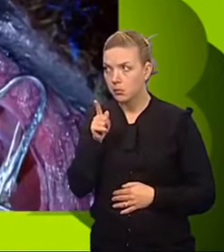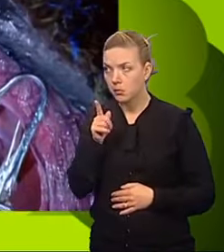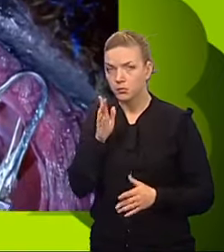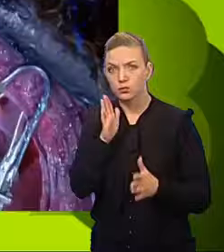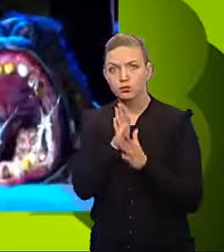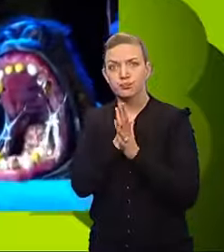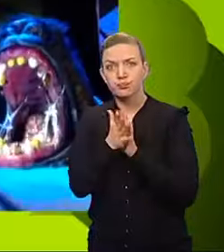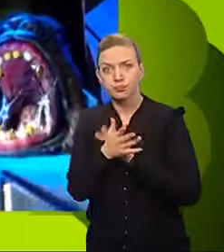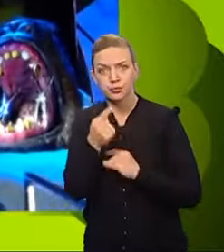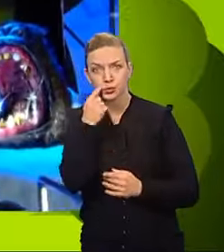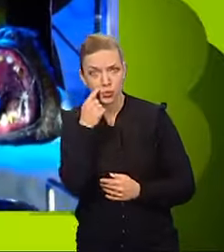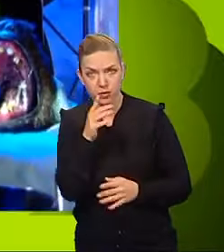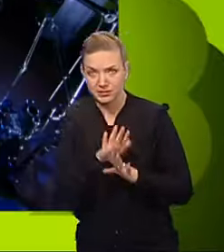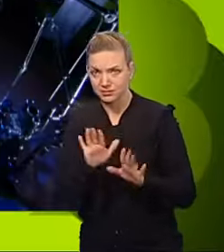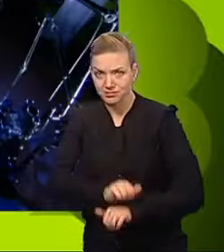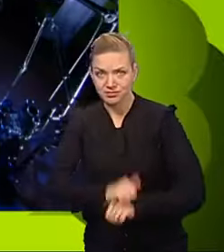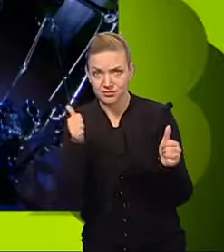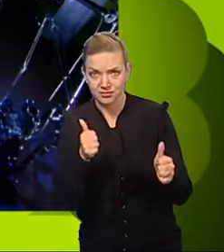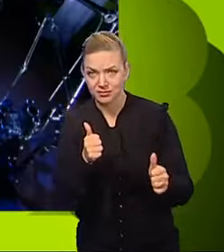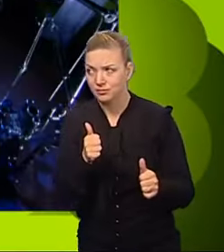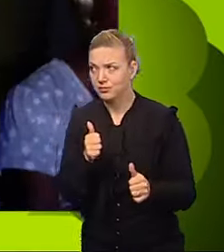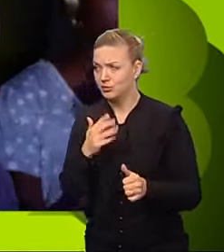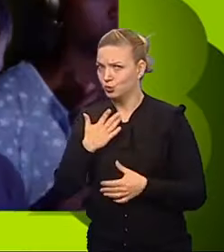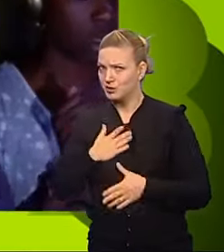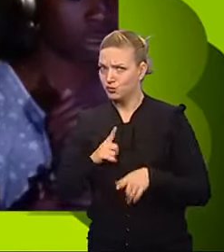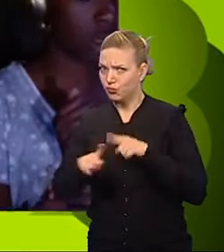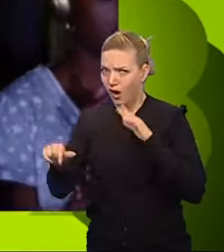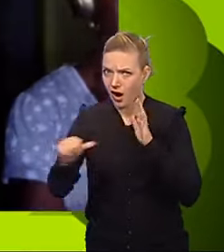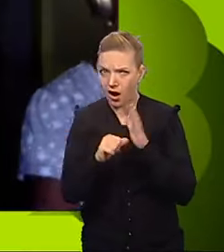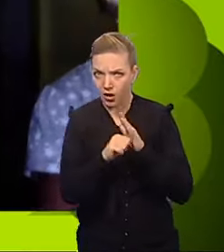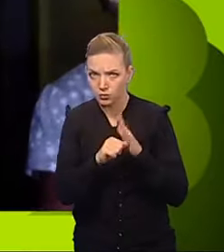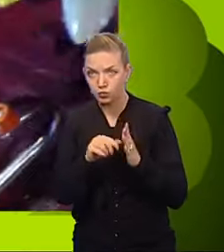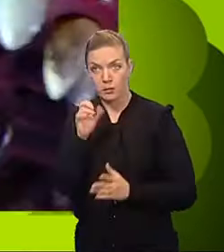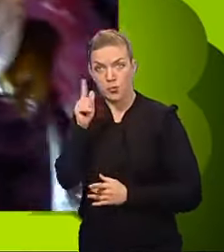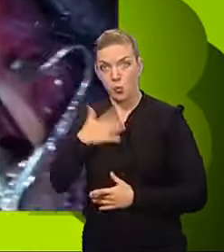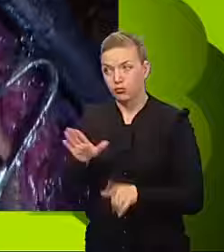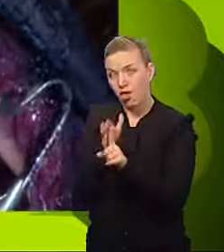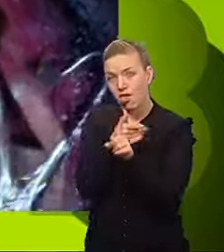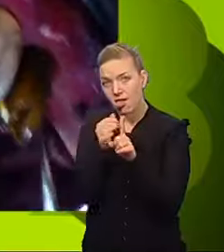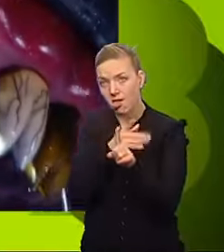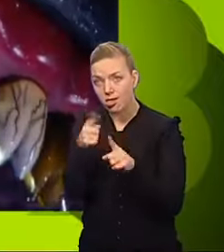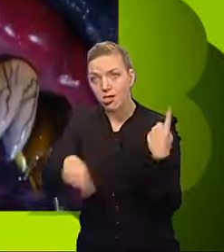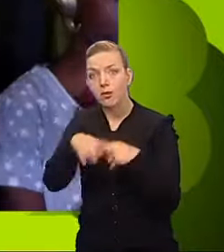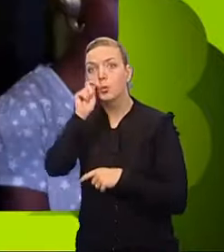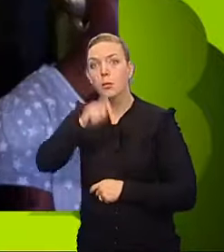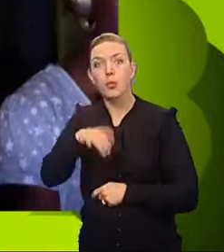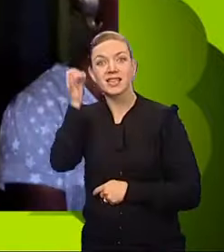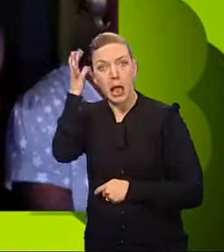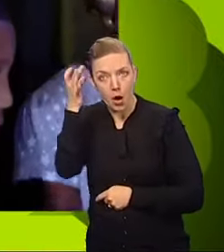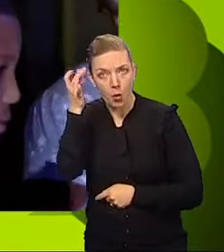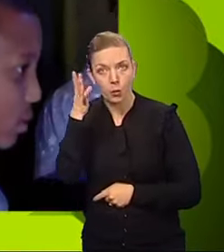This isn't a good start for you. You'll have to try harder than that. Remember, you want them to remove the yellow teeth.